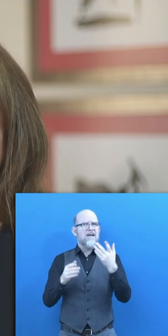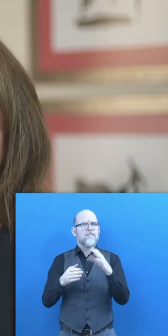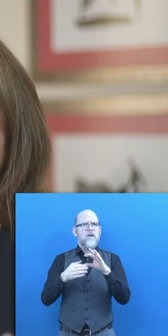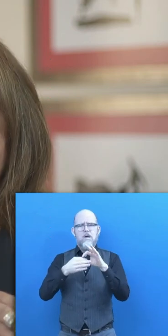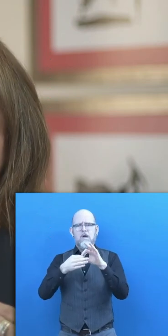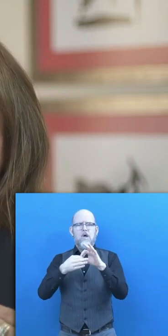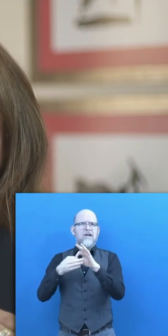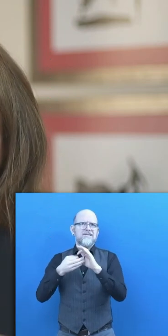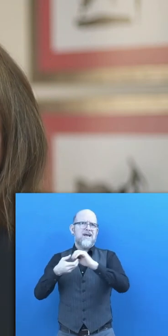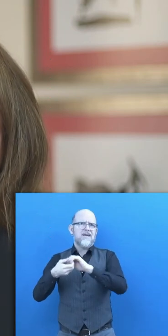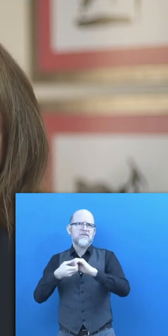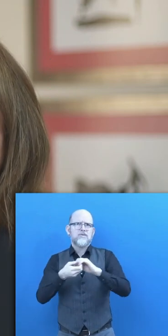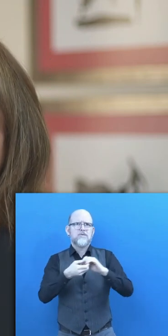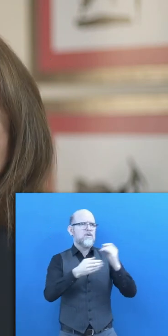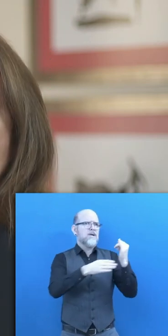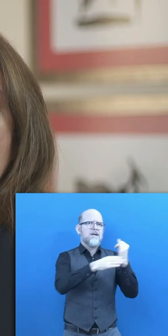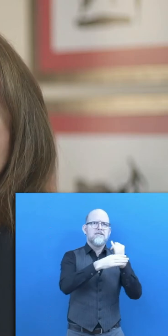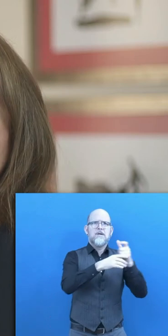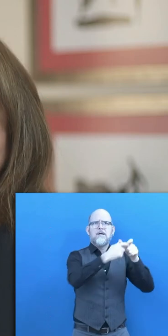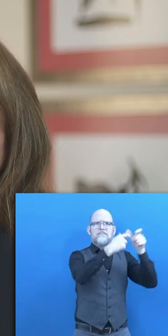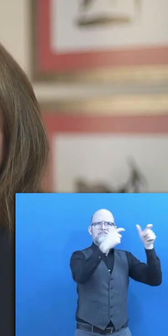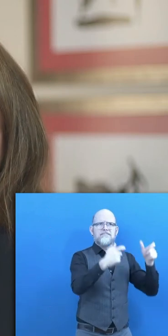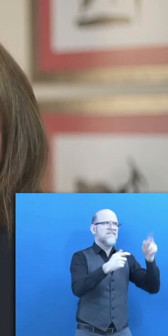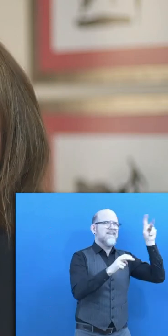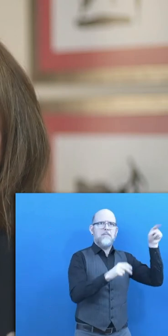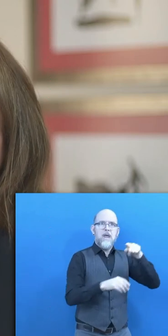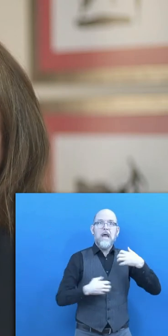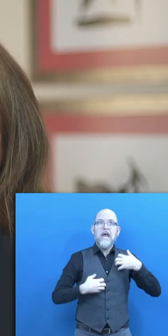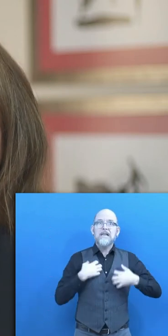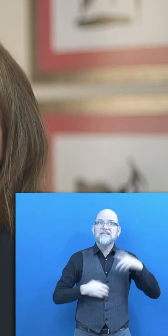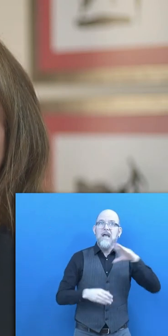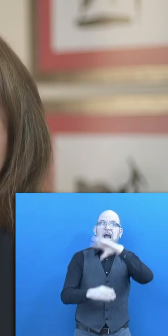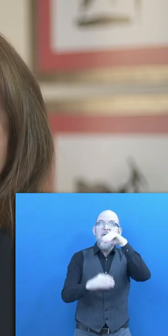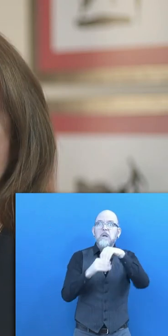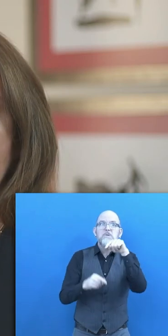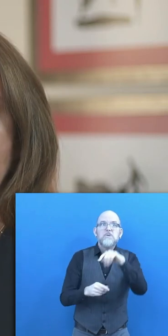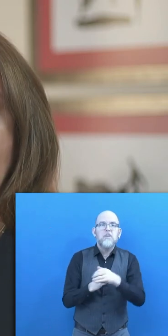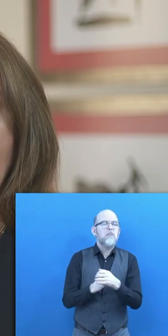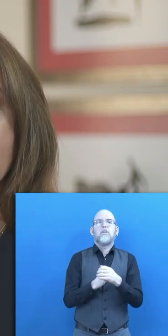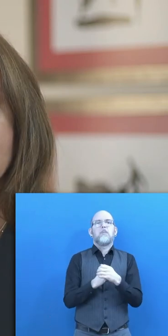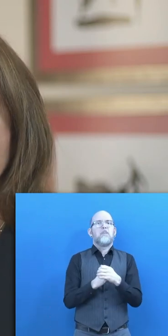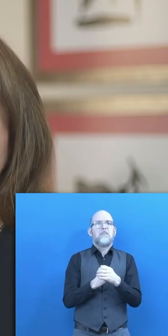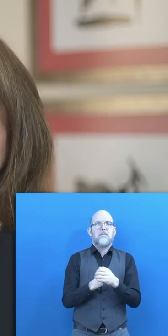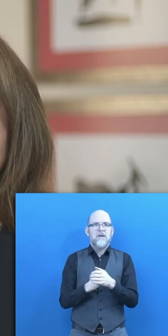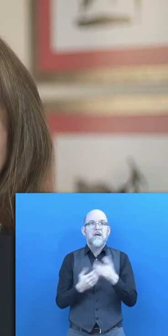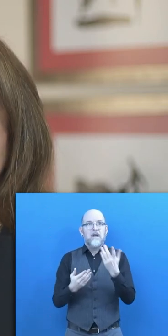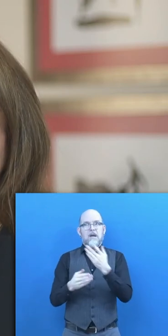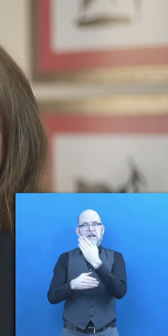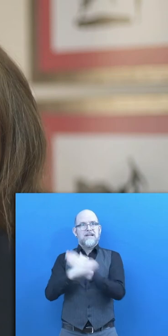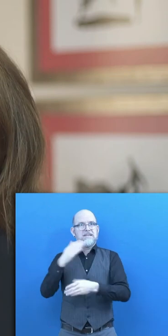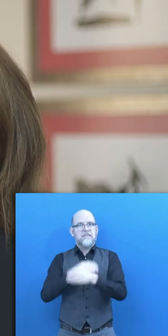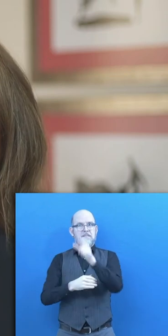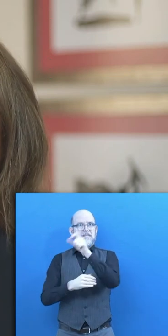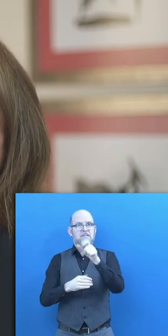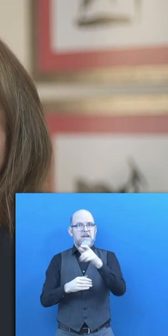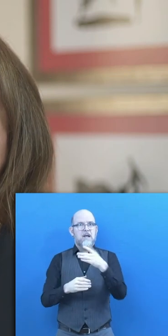about in our country and, as you can imagine, very few people with disabilities accessed the open labor